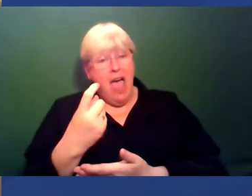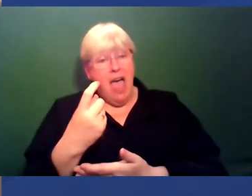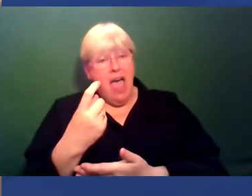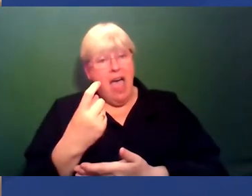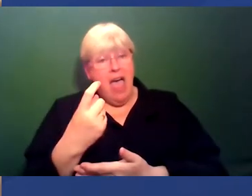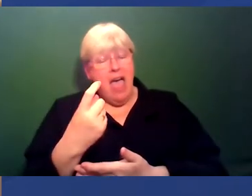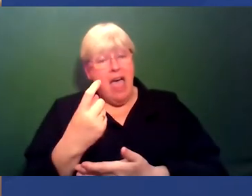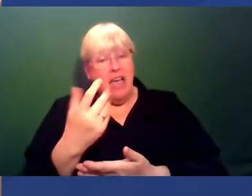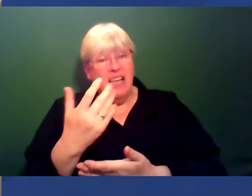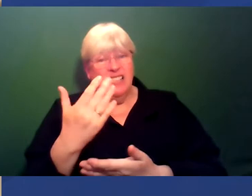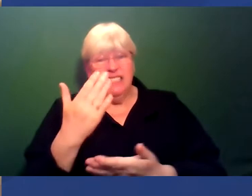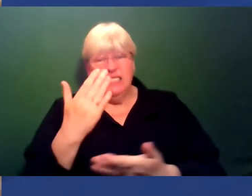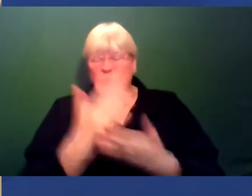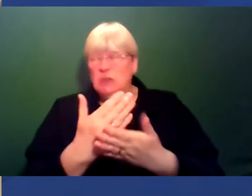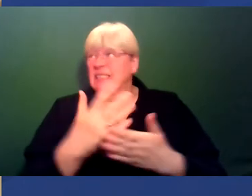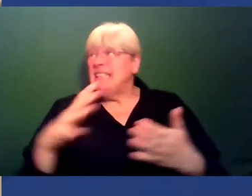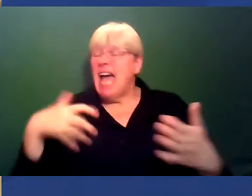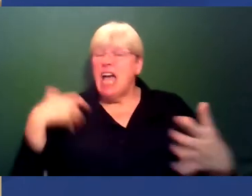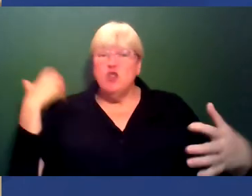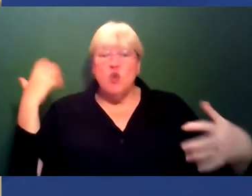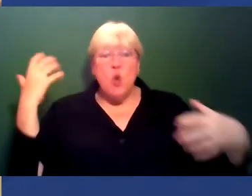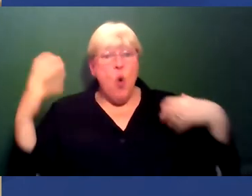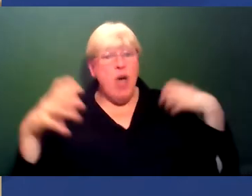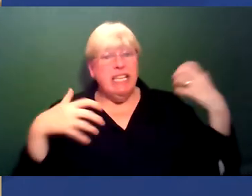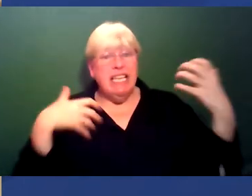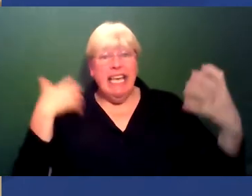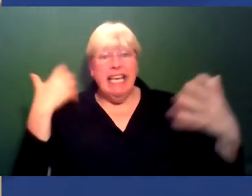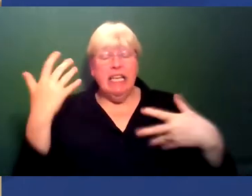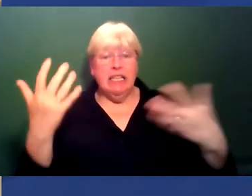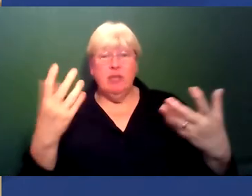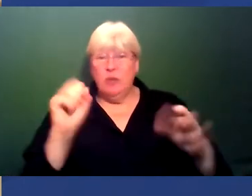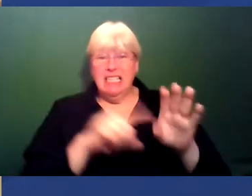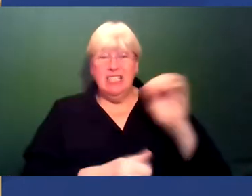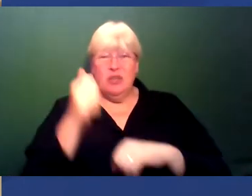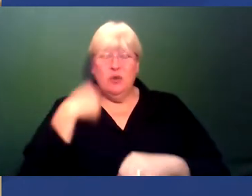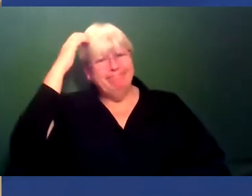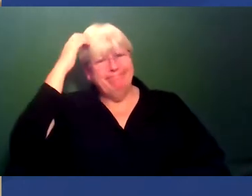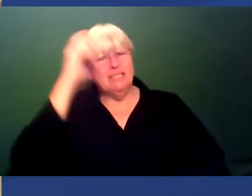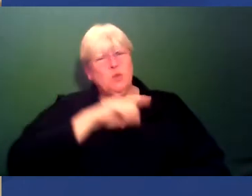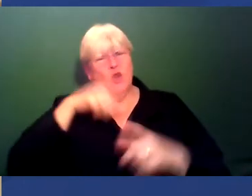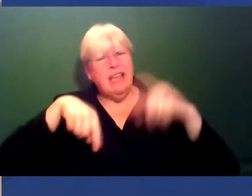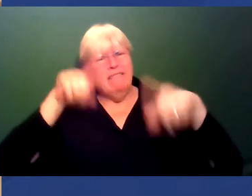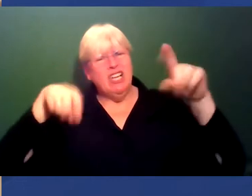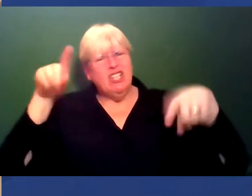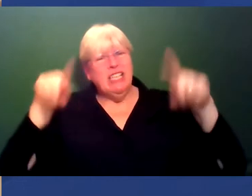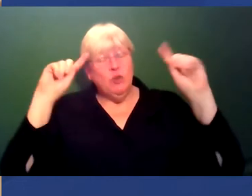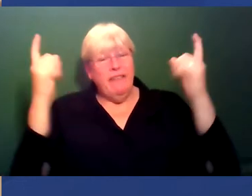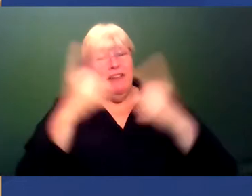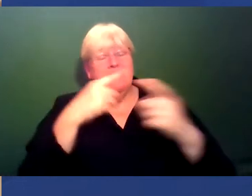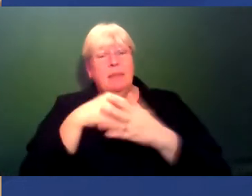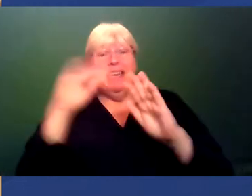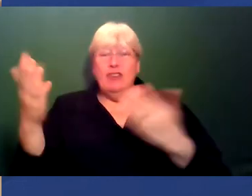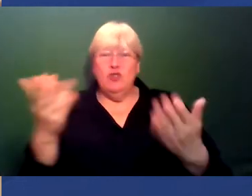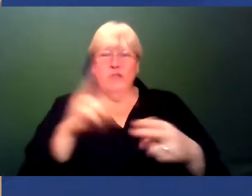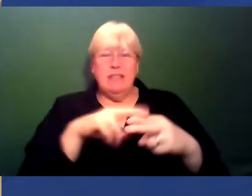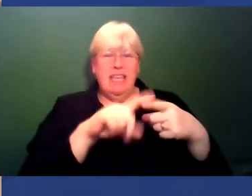It's just so annoying because, presumably, 20 years ago, people were scratching their heads and working out, why have we not got much diversity in universities? And people are introducing fees